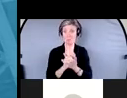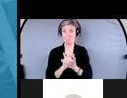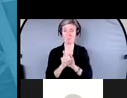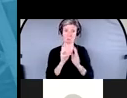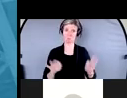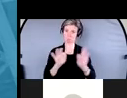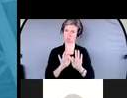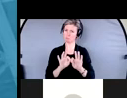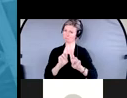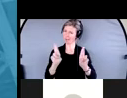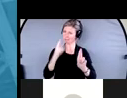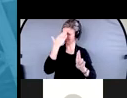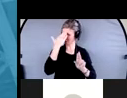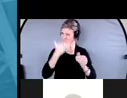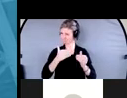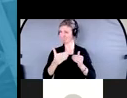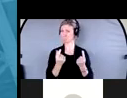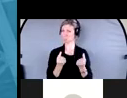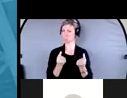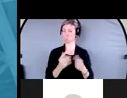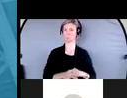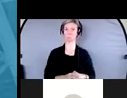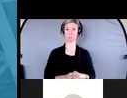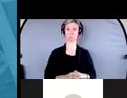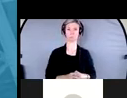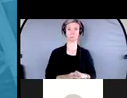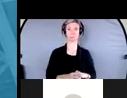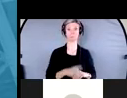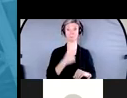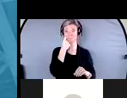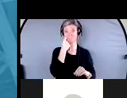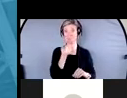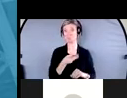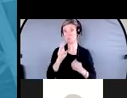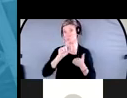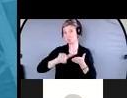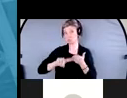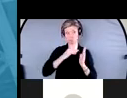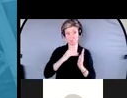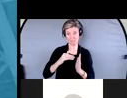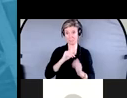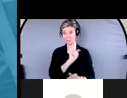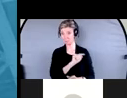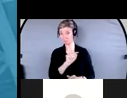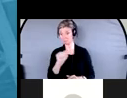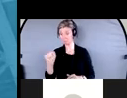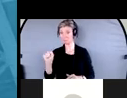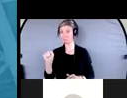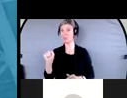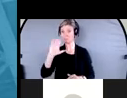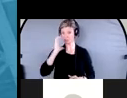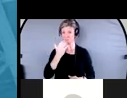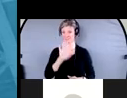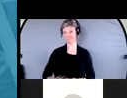What we heard, you know, there have been several studies lately, and it said that many Canadians, about a third of them, weren't prepared